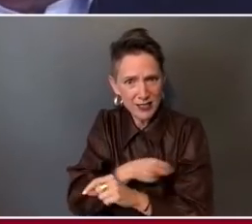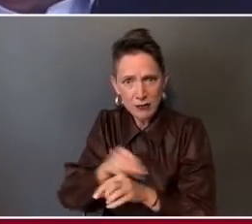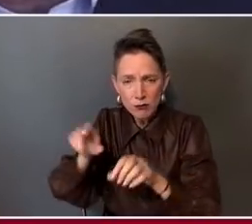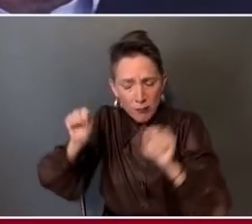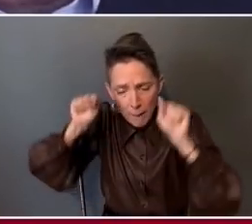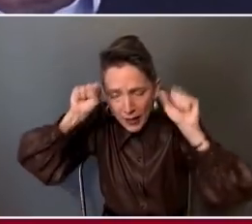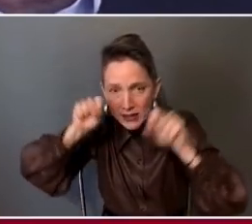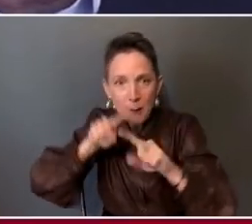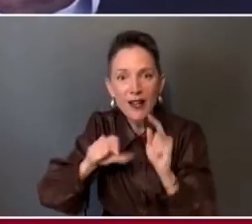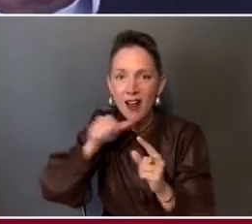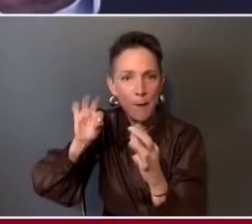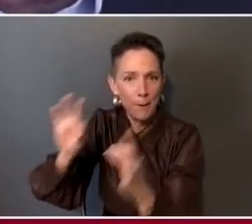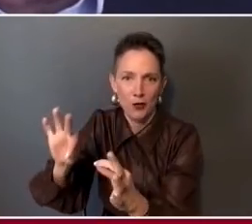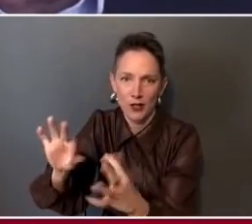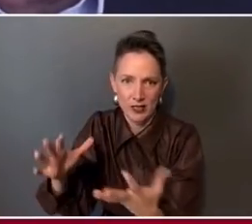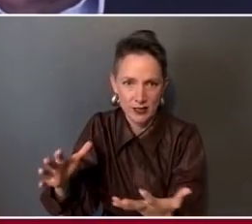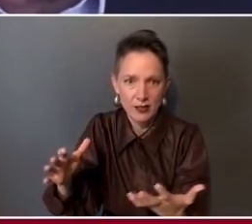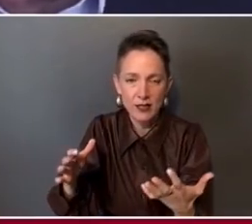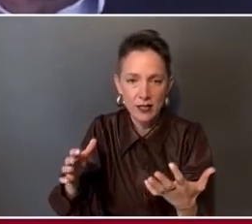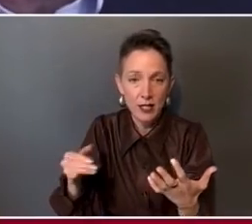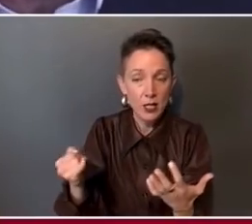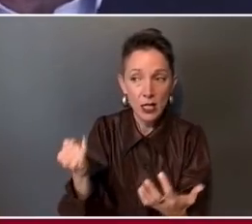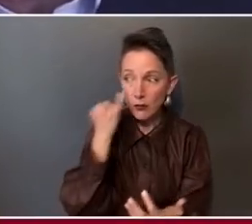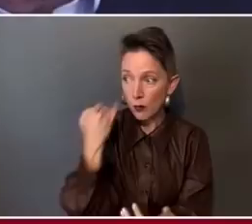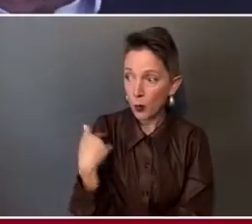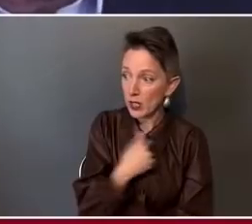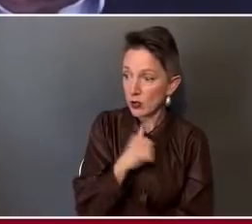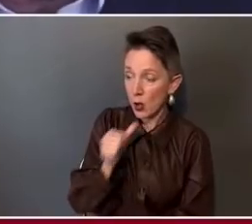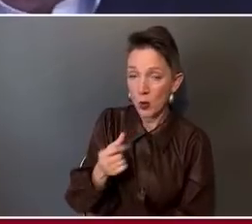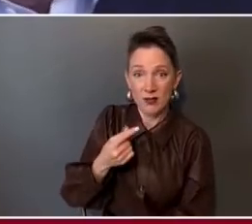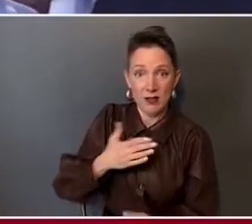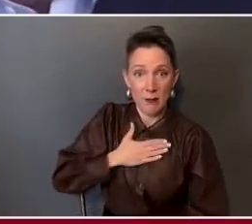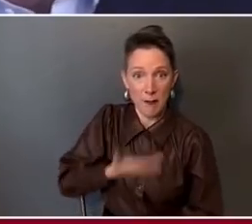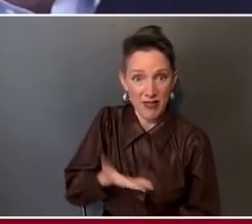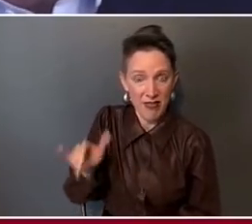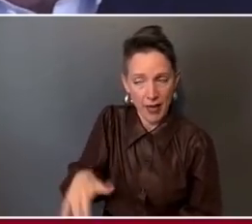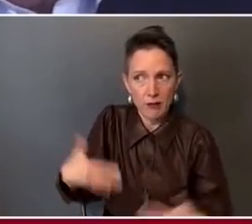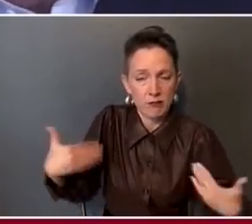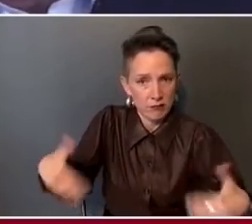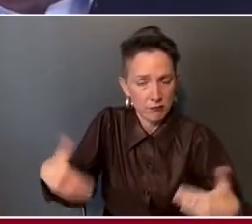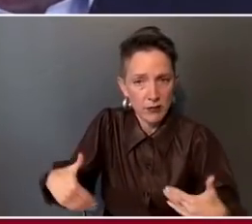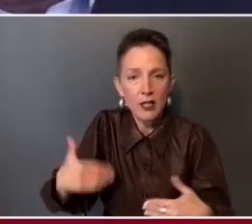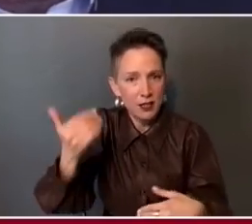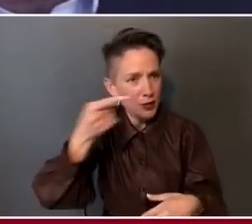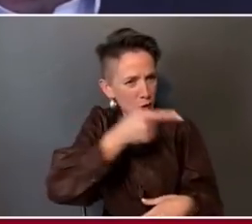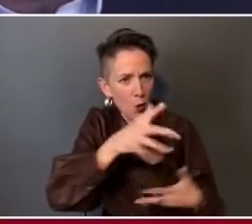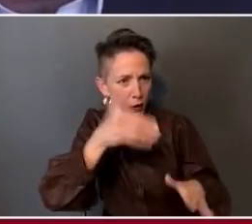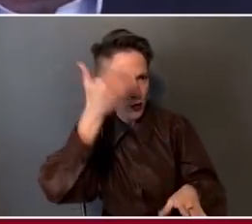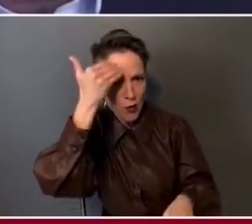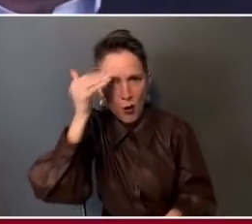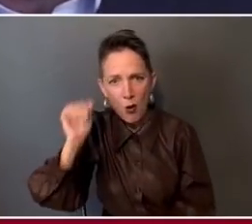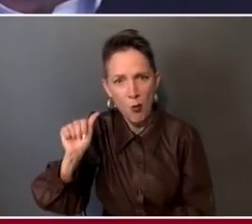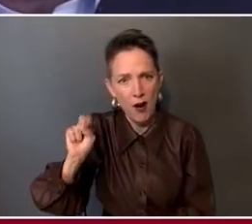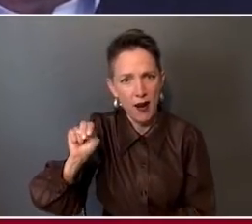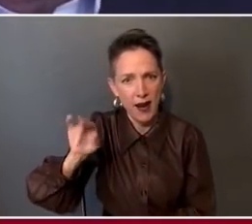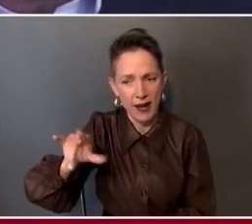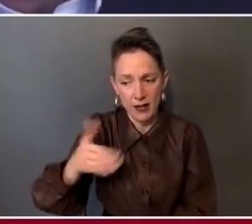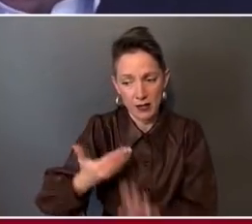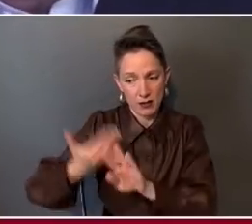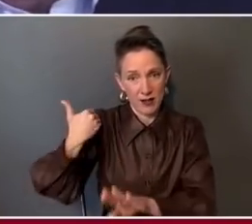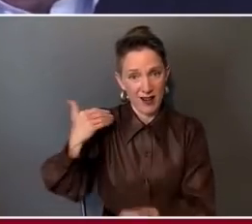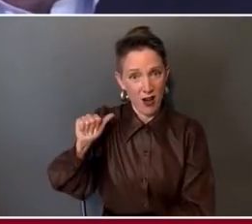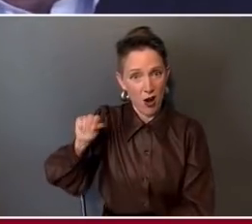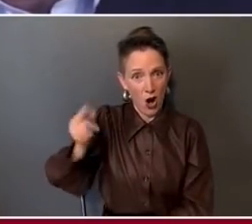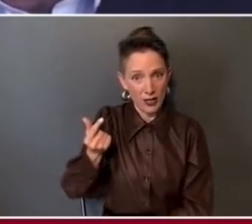so not acknowledging this waning immunity initially. And as Andy, you know, you know, back in in August, I was very much